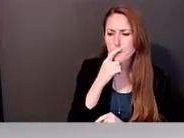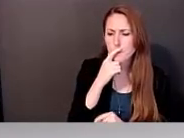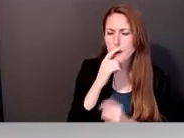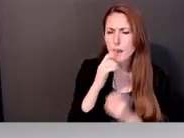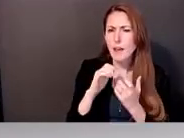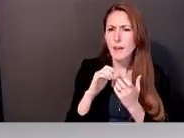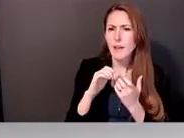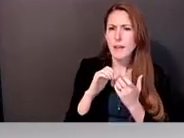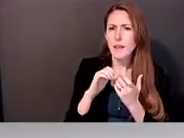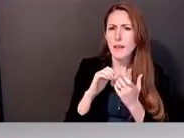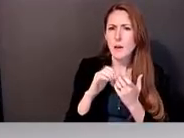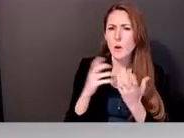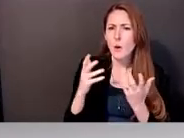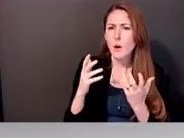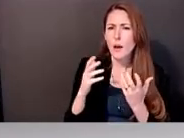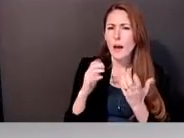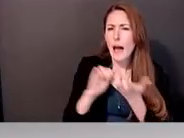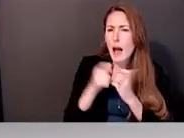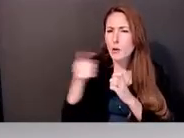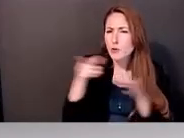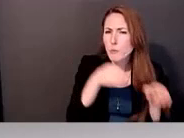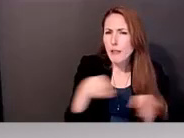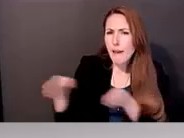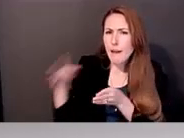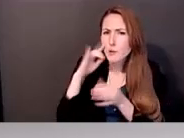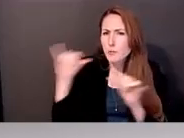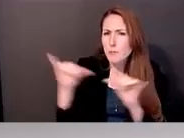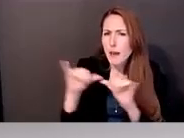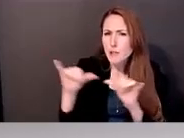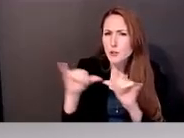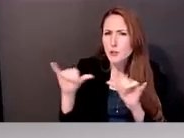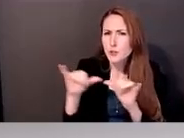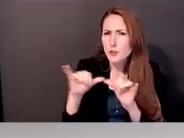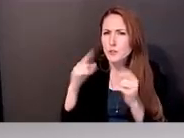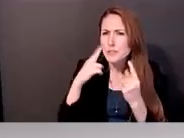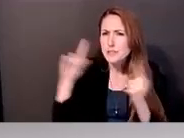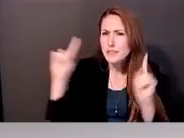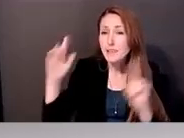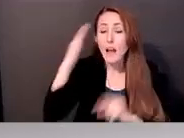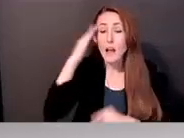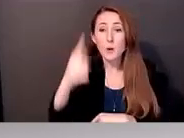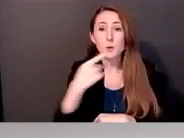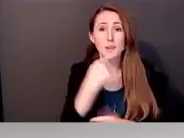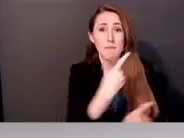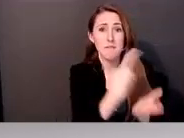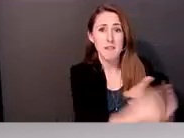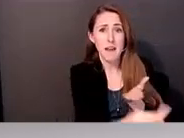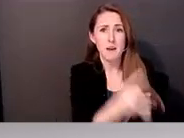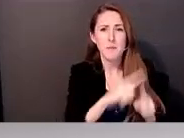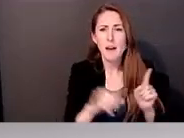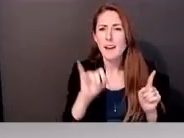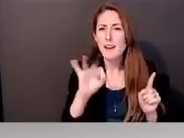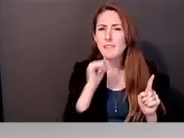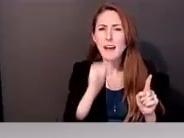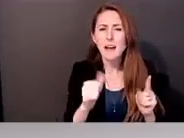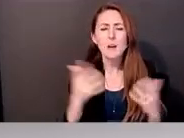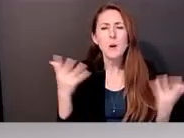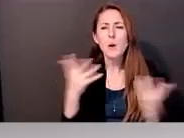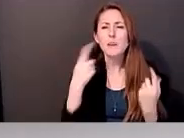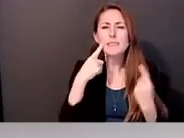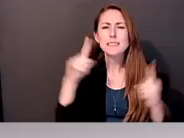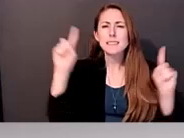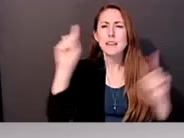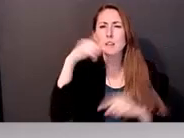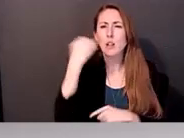success? Like, what were you thinking? Like, if it... You know, I know you said it failed, but if it hadn't, what would that success look like? And how would you have known